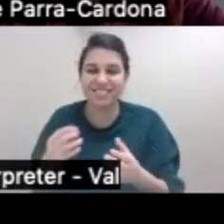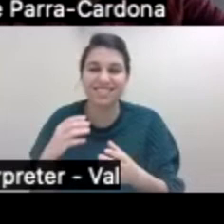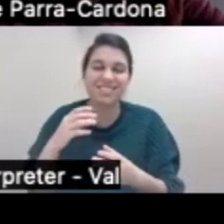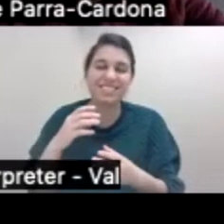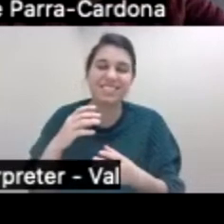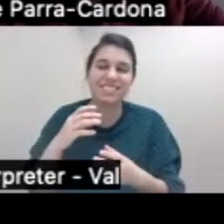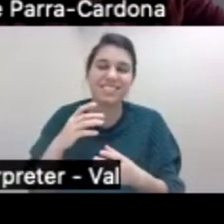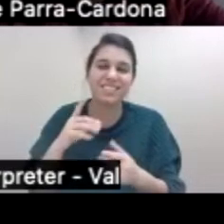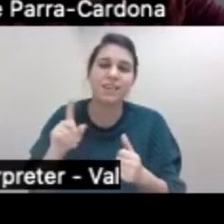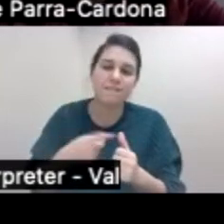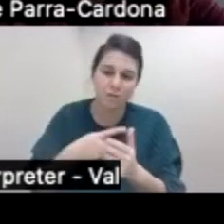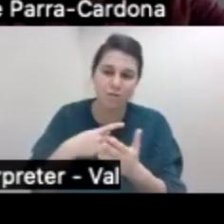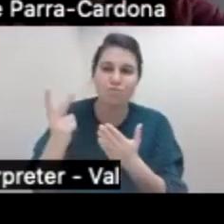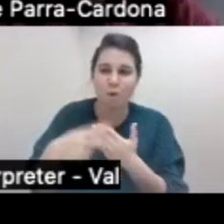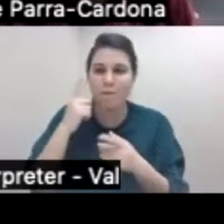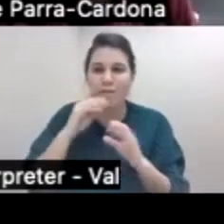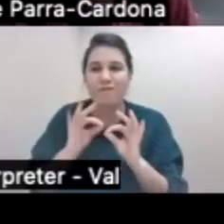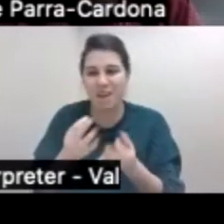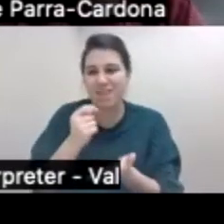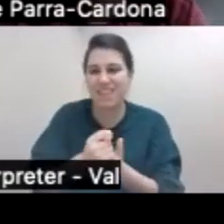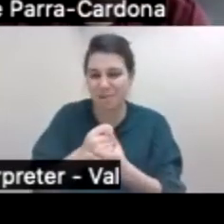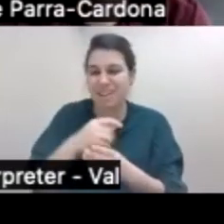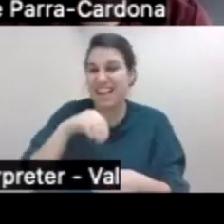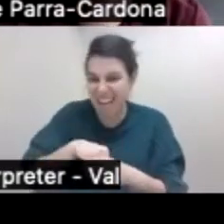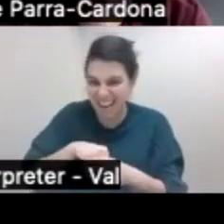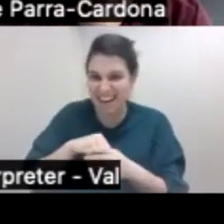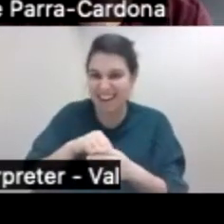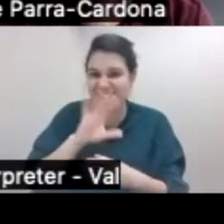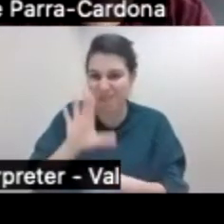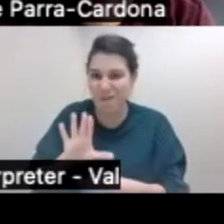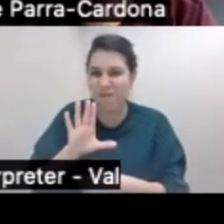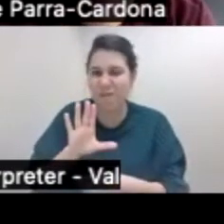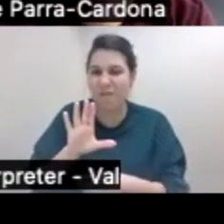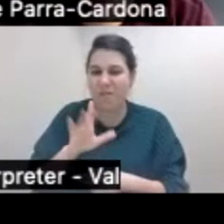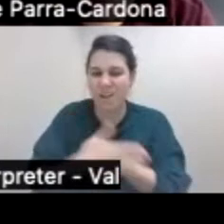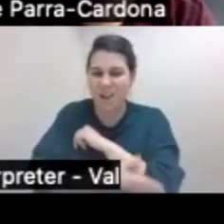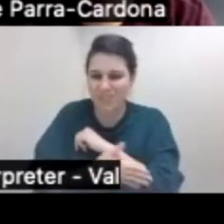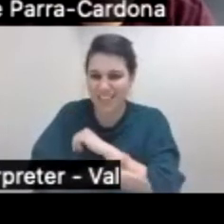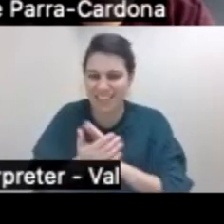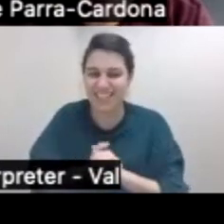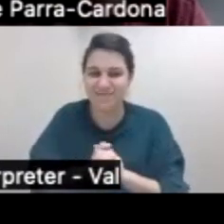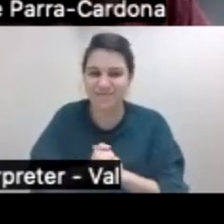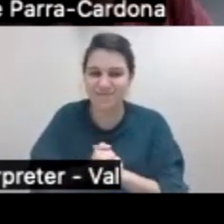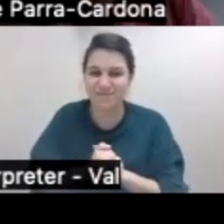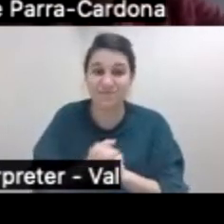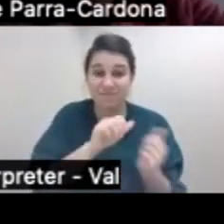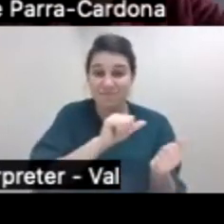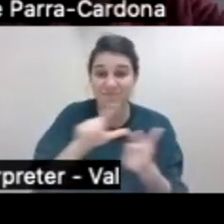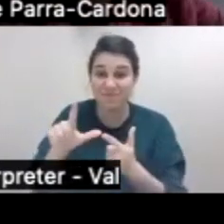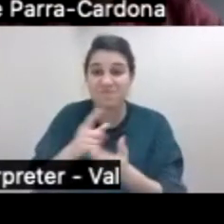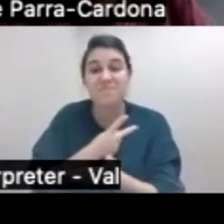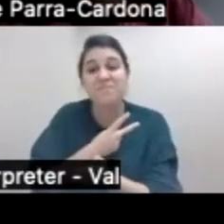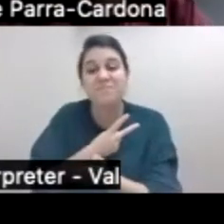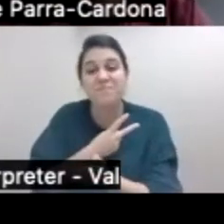in family therapy in the country, the first PhD program in the country. And what you see here, all these are masters